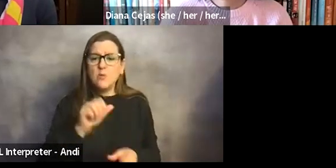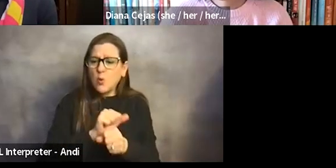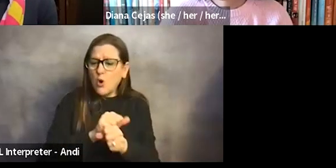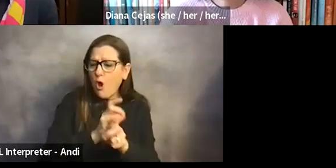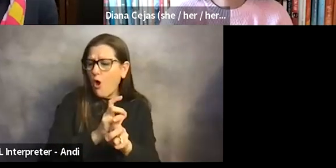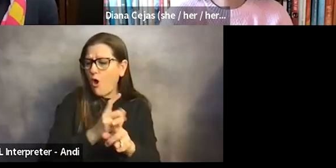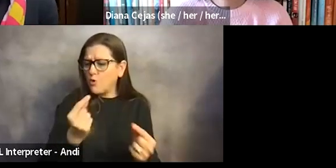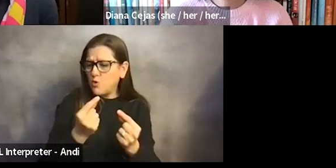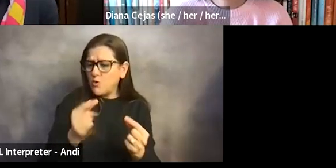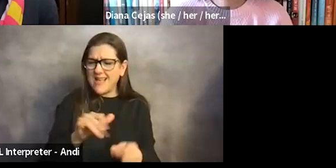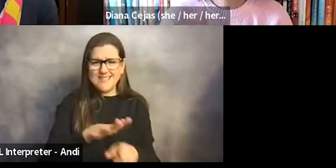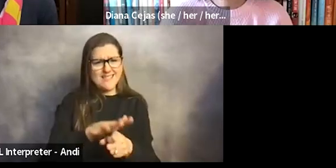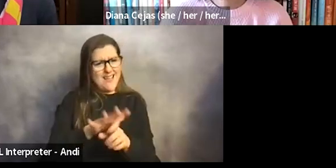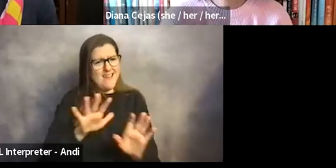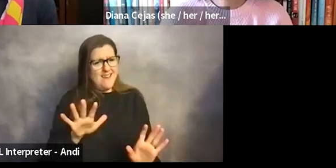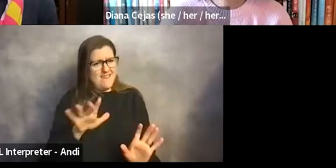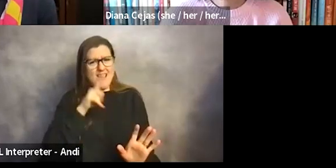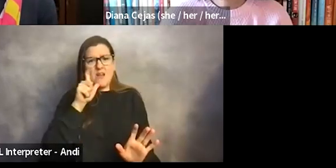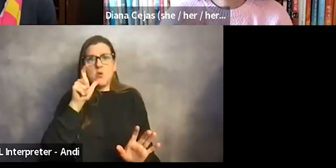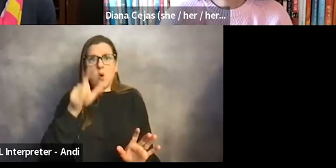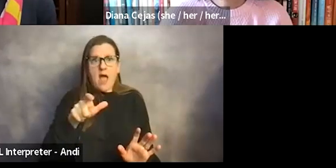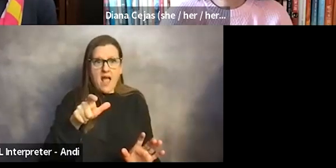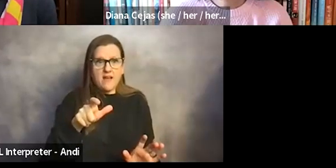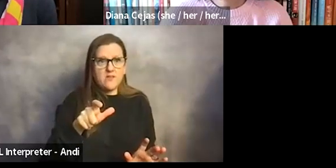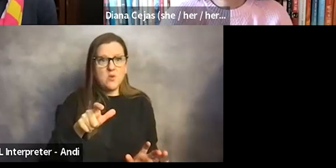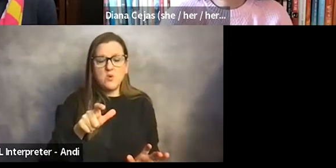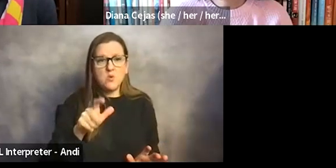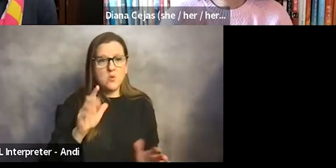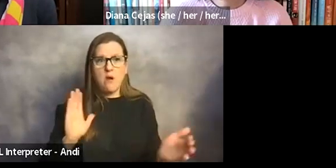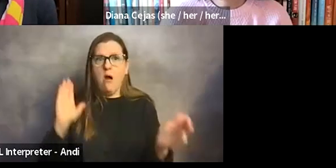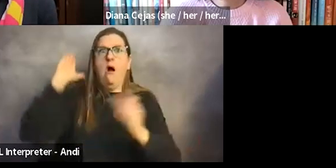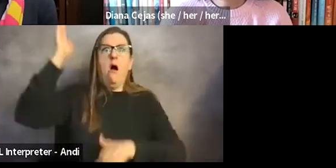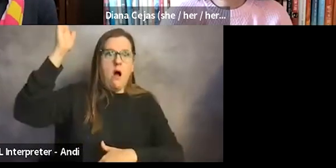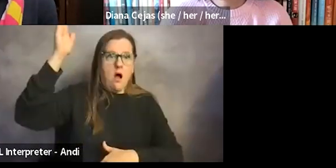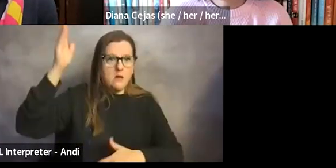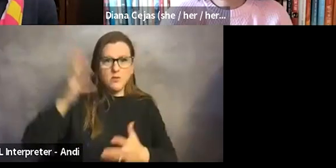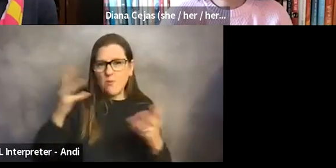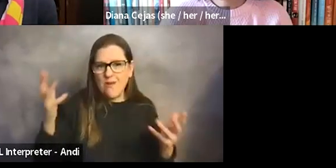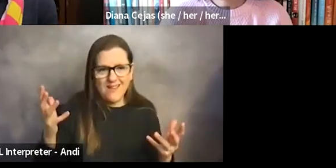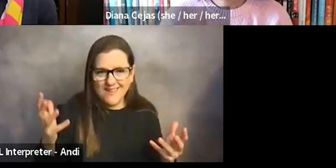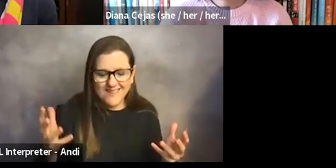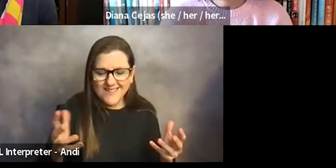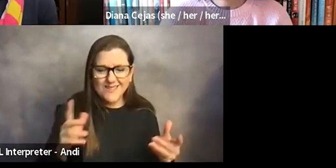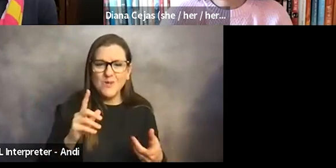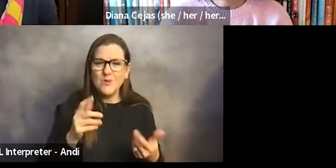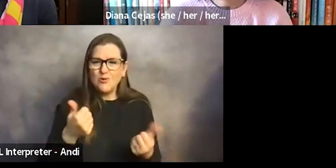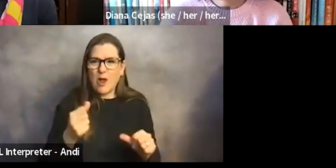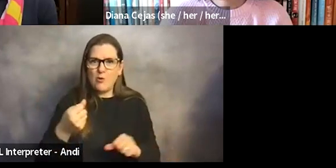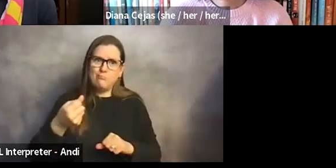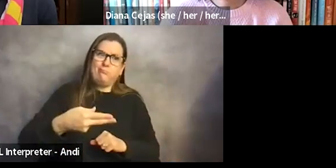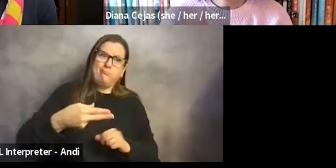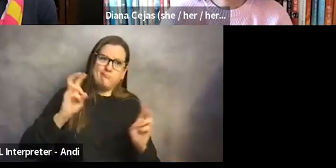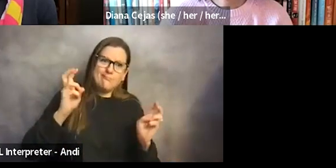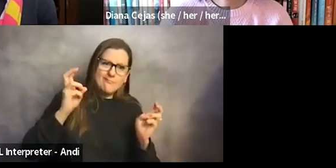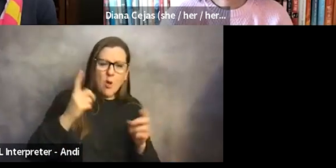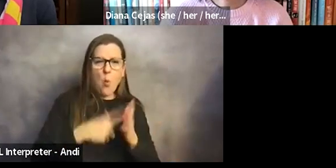and that I didn't have to potentially even overcompensate as much as I did to try and overcome what